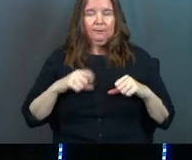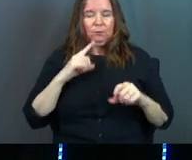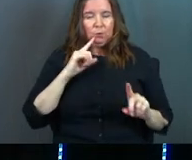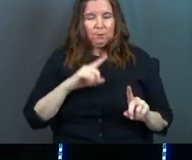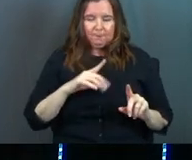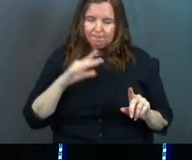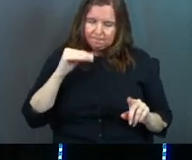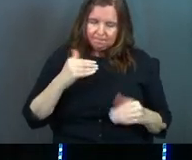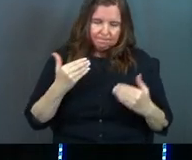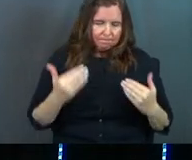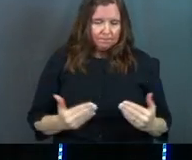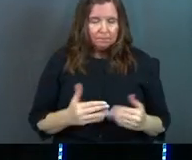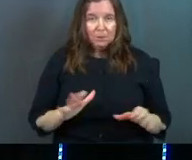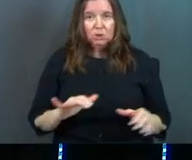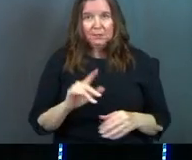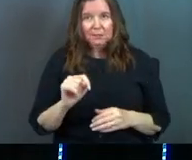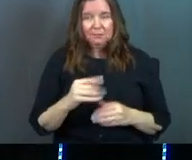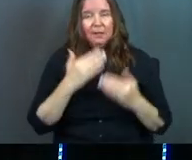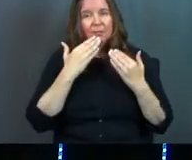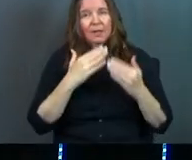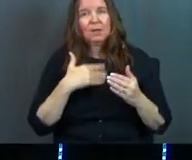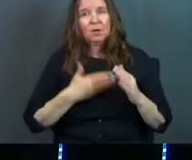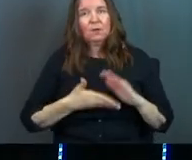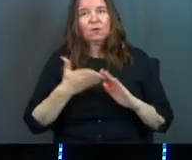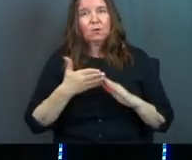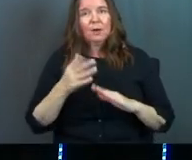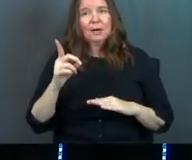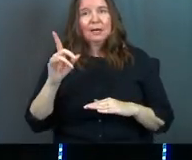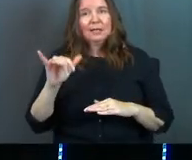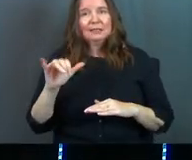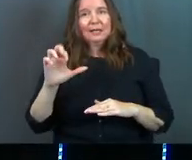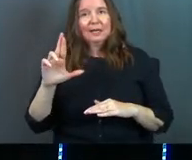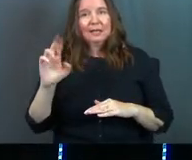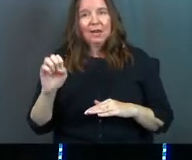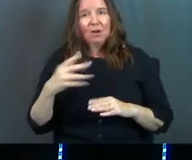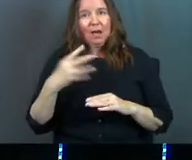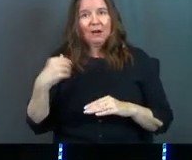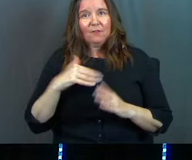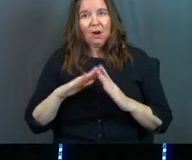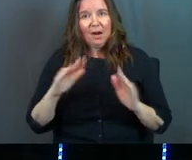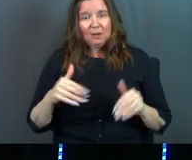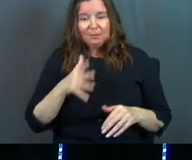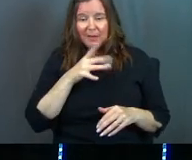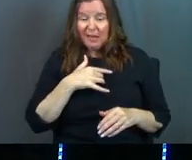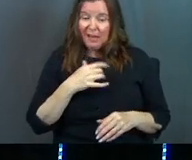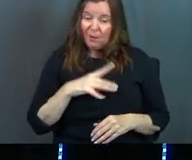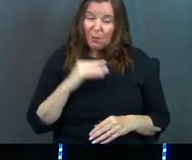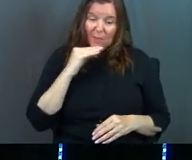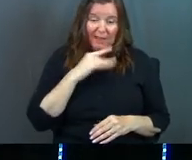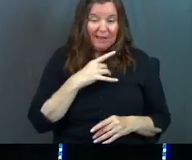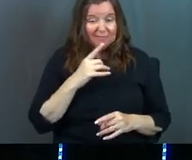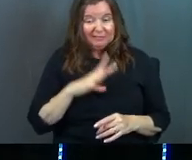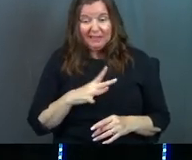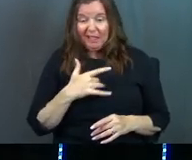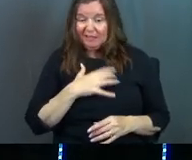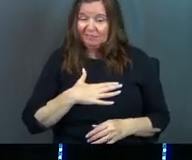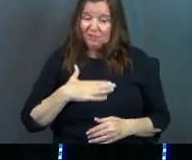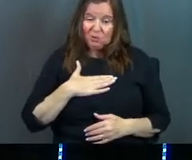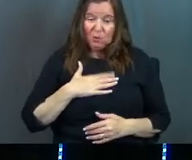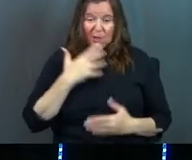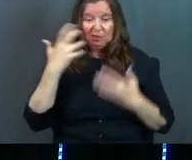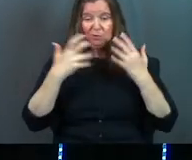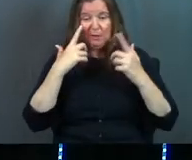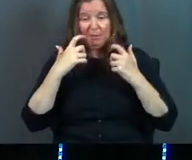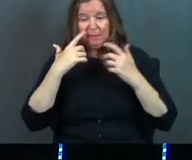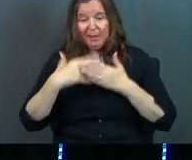but she did it. Thank you for running a daycare out of our house, Mom. Mom, I won't lie. I did not enjoy the screaming